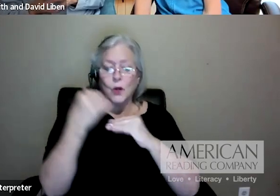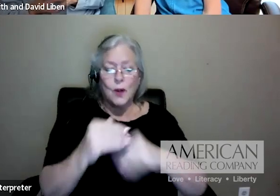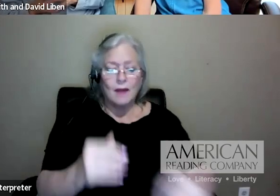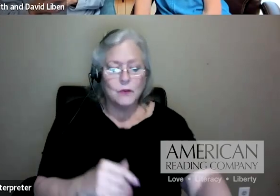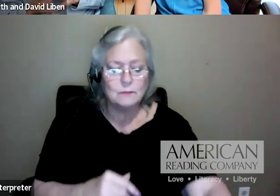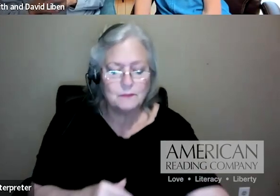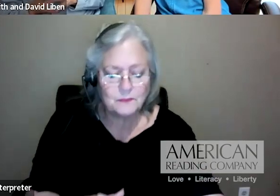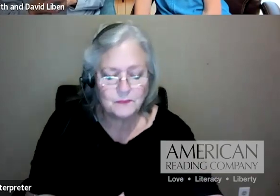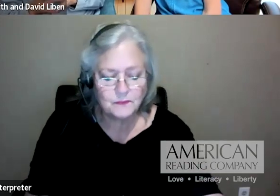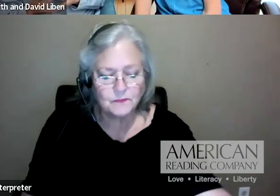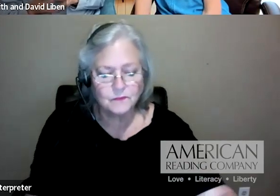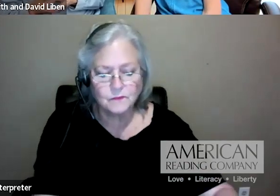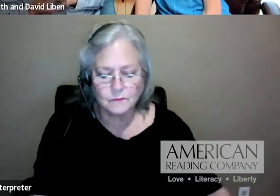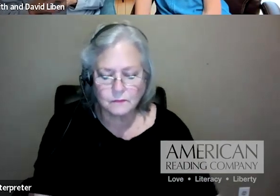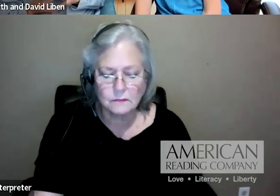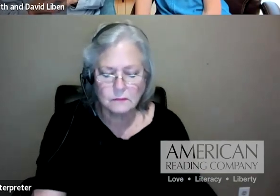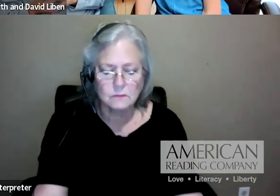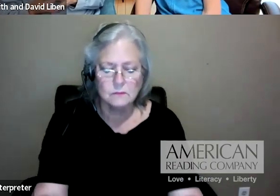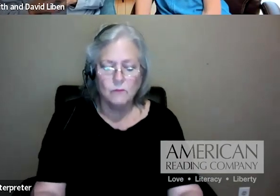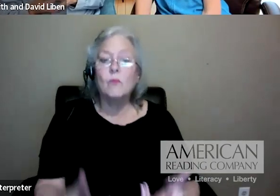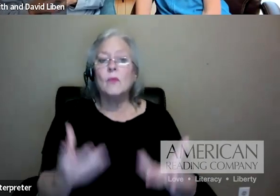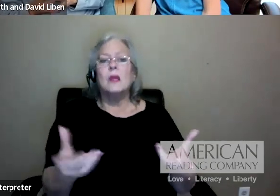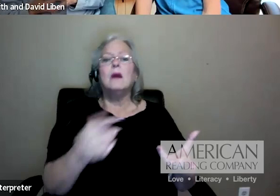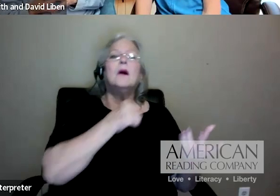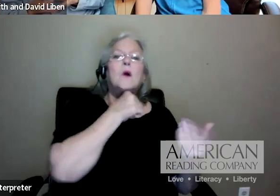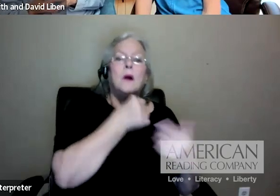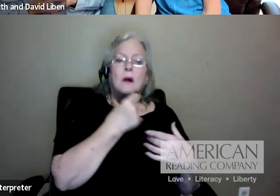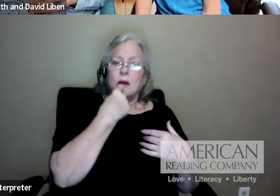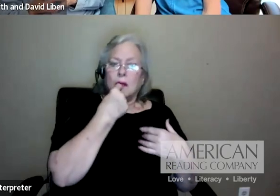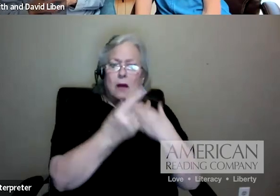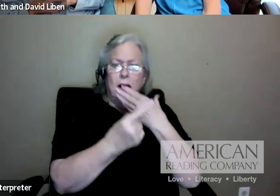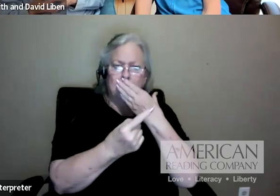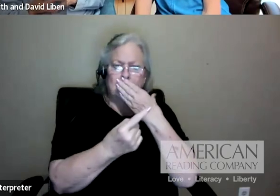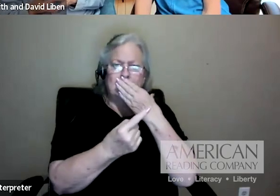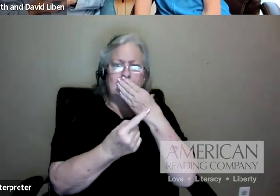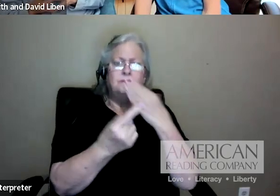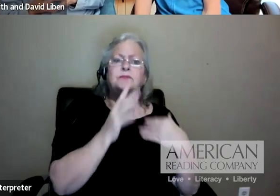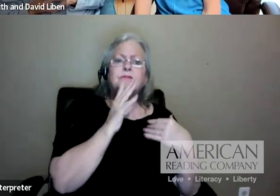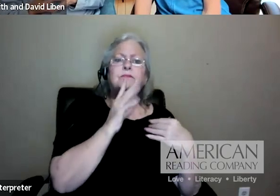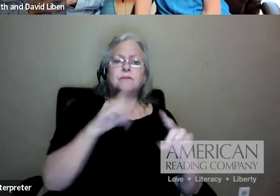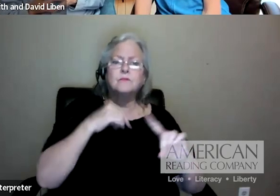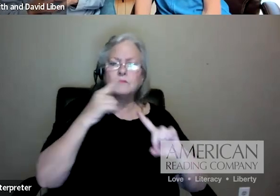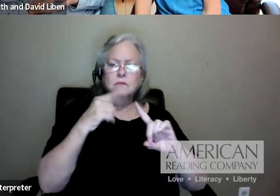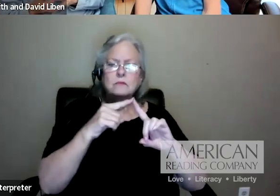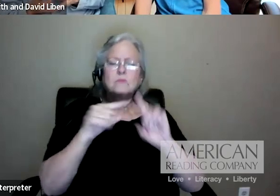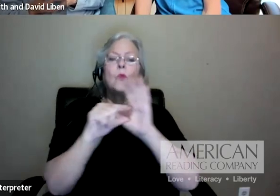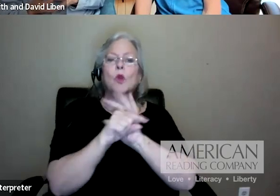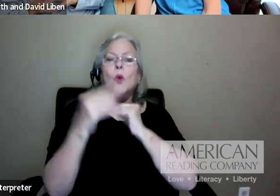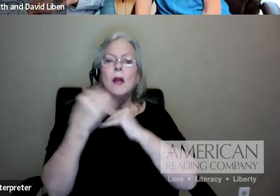So we're not, you know, saying, you know, Lexile level is bad or Urla level is bad. We're talking about grade level instruction,